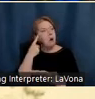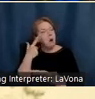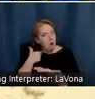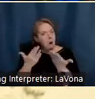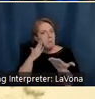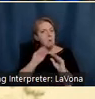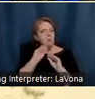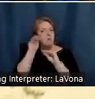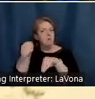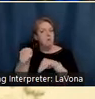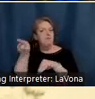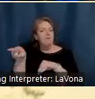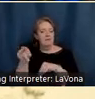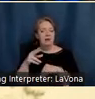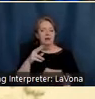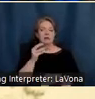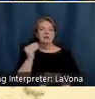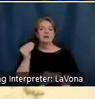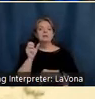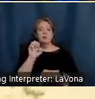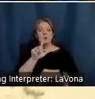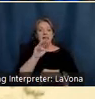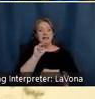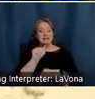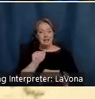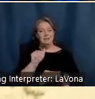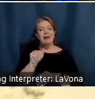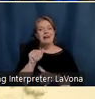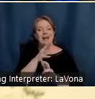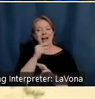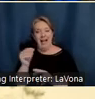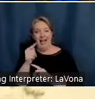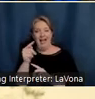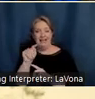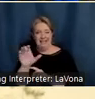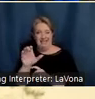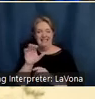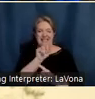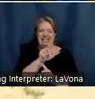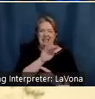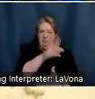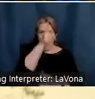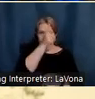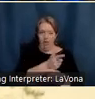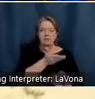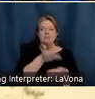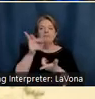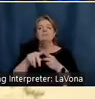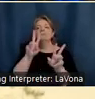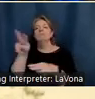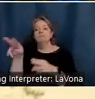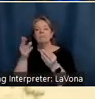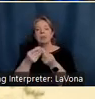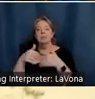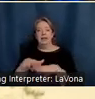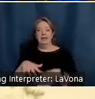brother, would take Theodore and Selma to Brown County to look at two plots of land. Selma reflects on her